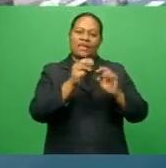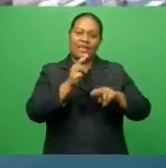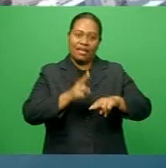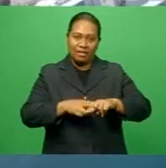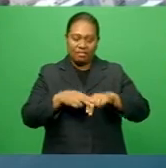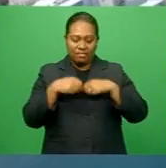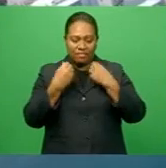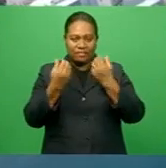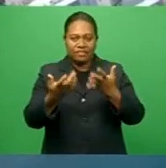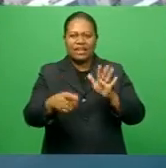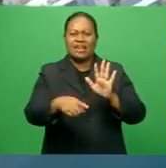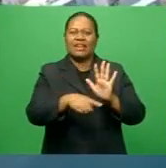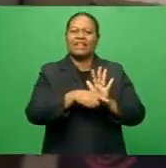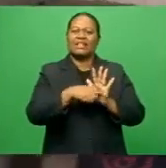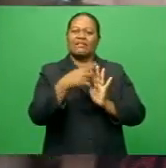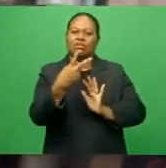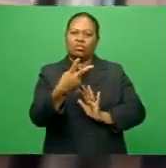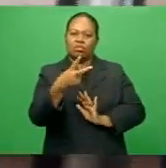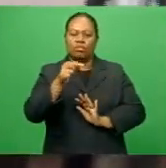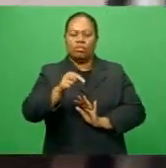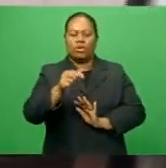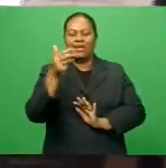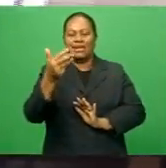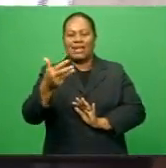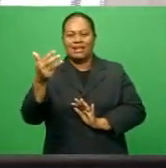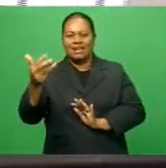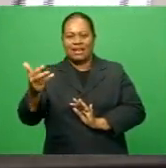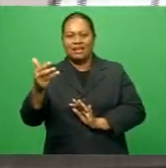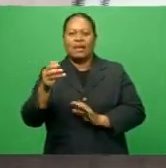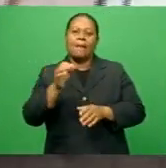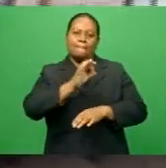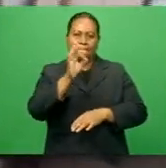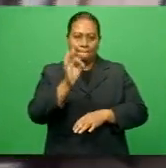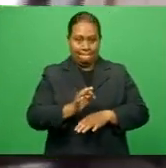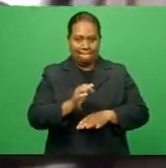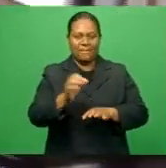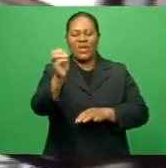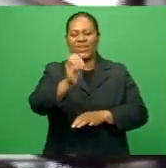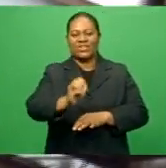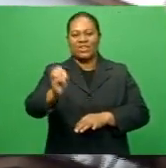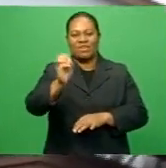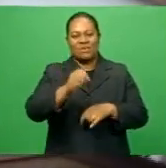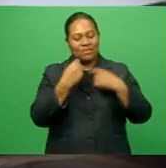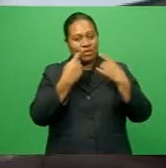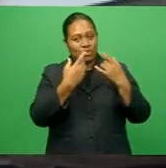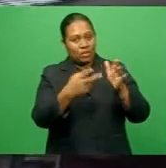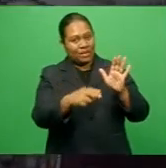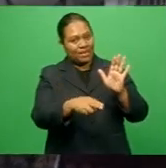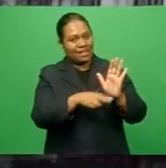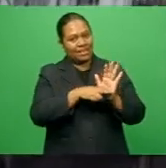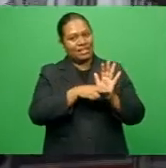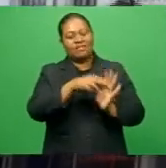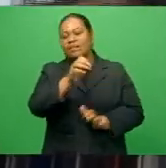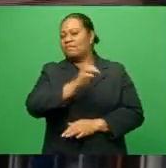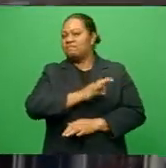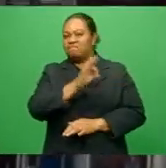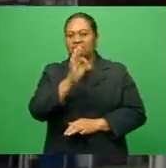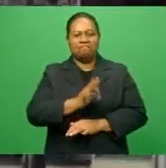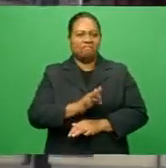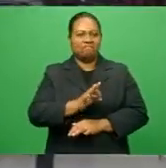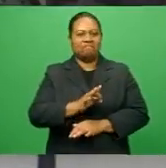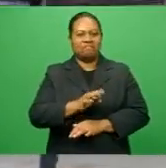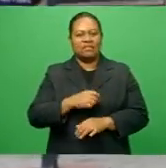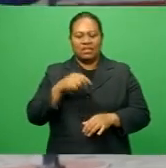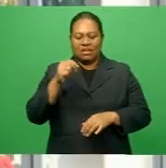stayed at negative 2.99 percent in October and is forecast to be negative percent by year